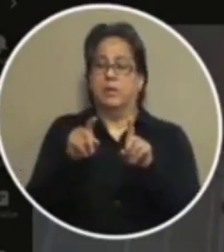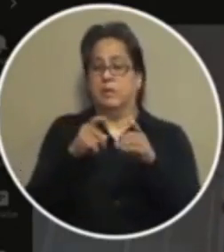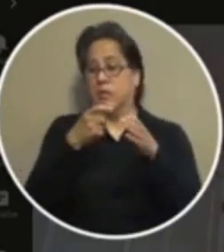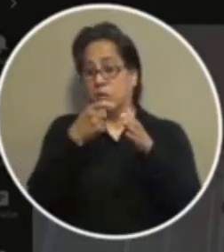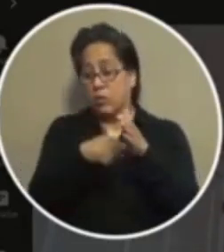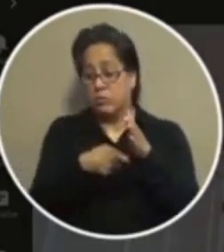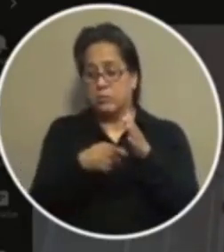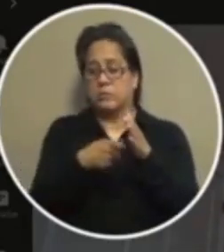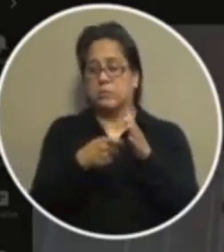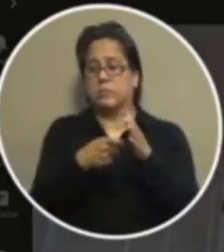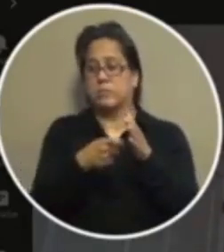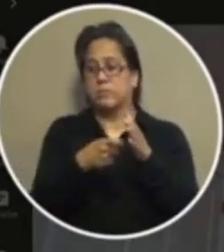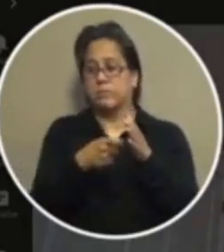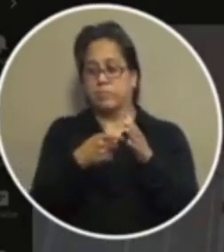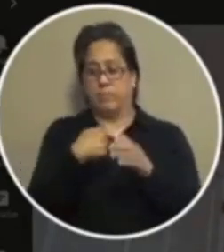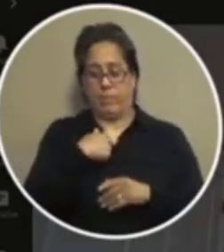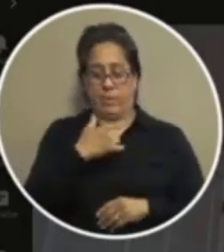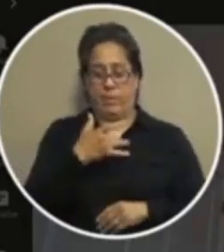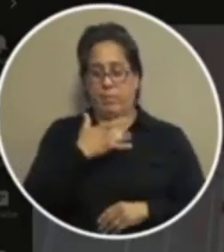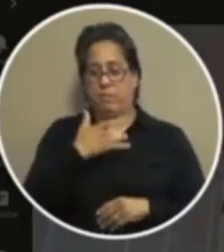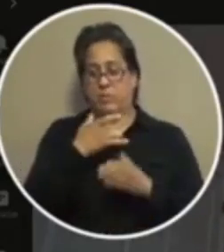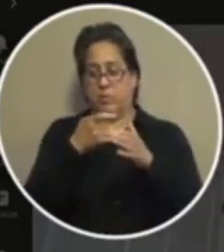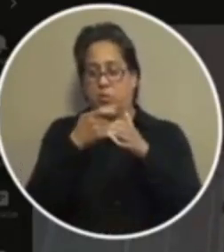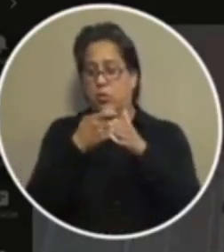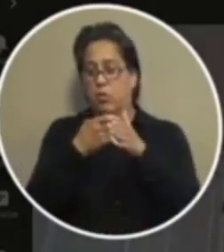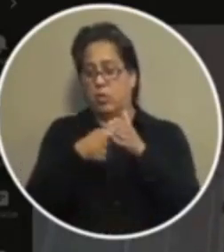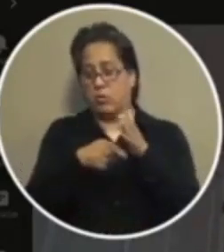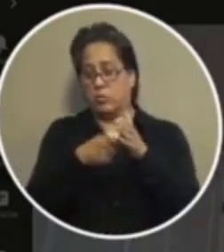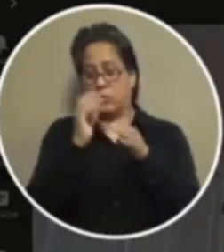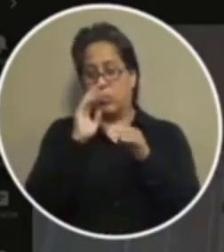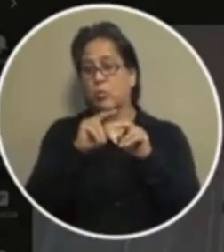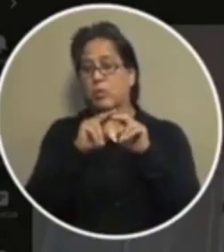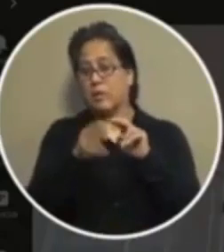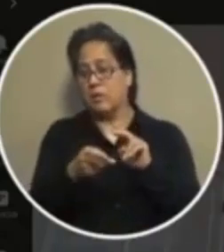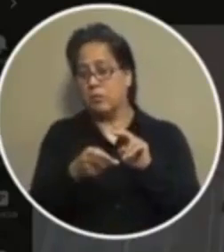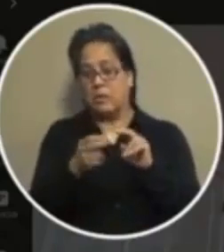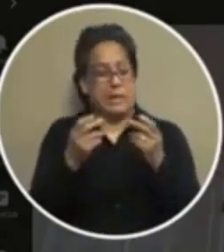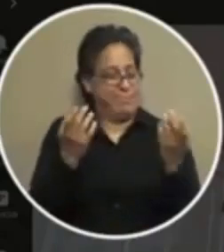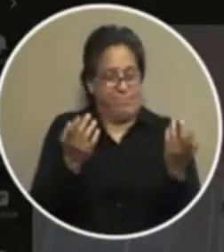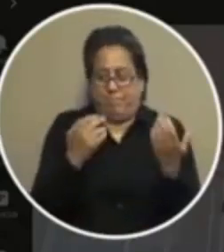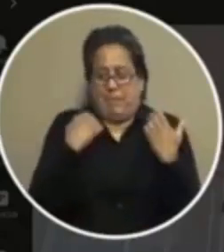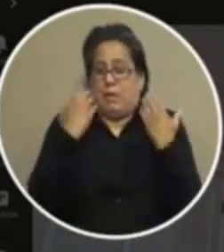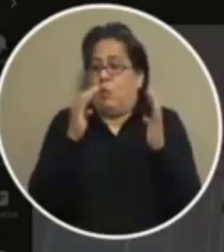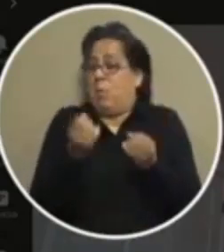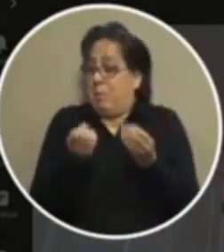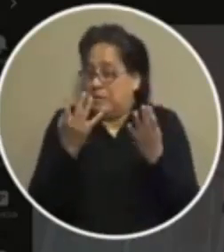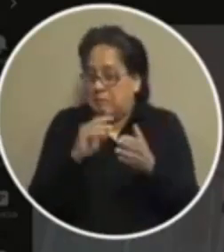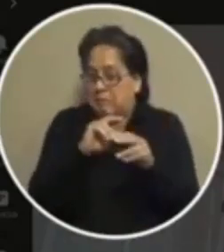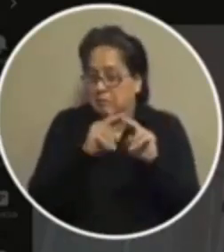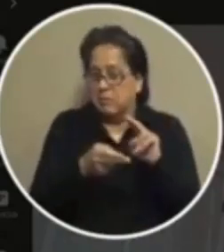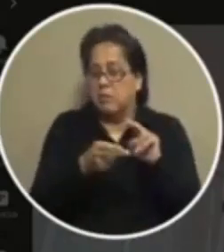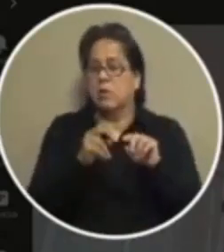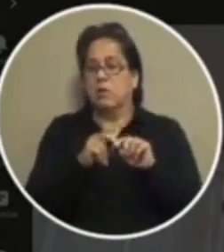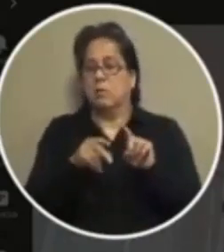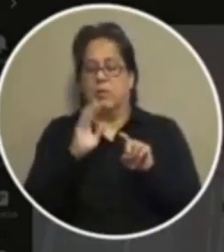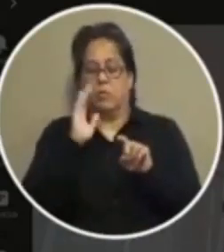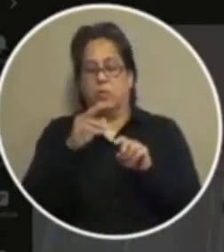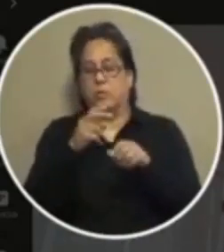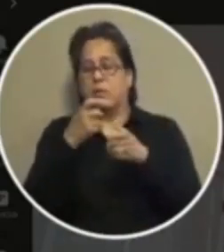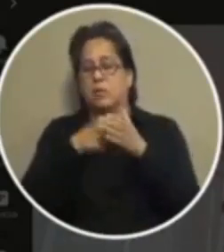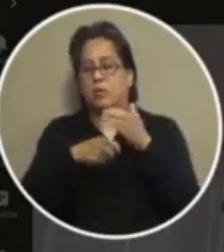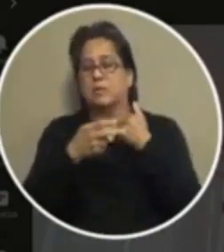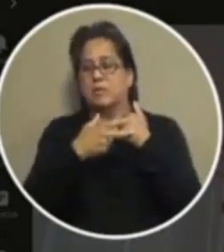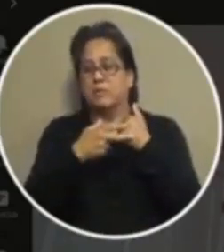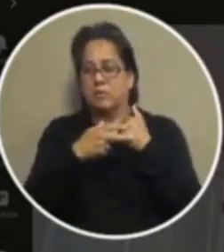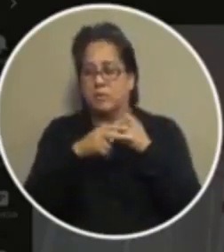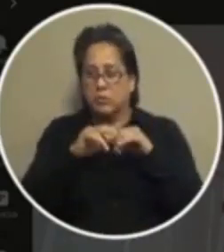costs go i believe that the costs are going to go down i don't know how much they're going to go down but this is going to be a cost savings